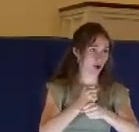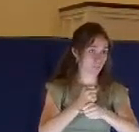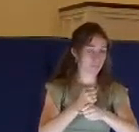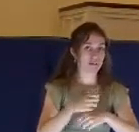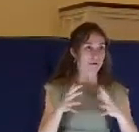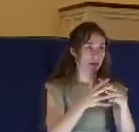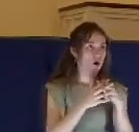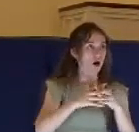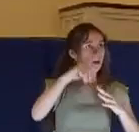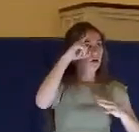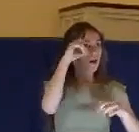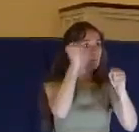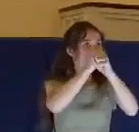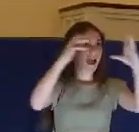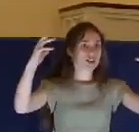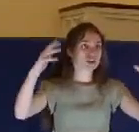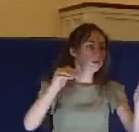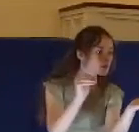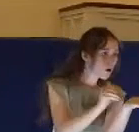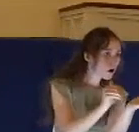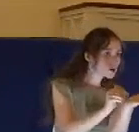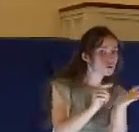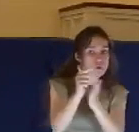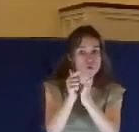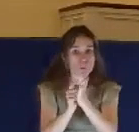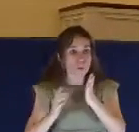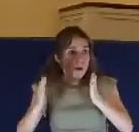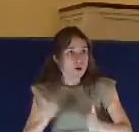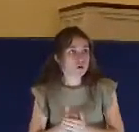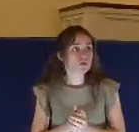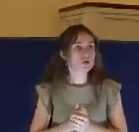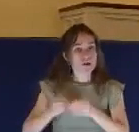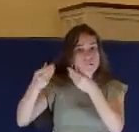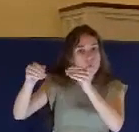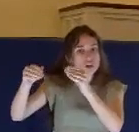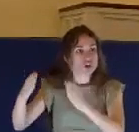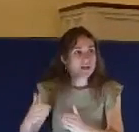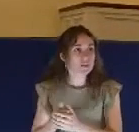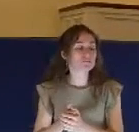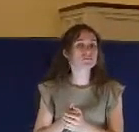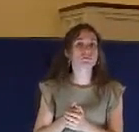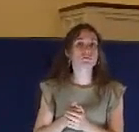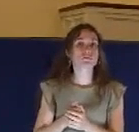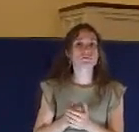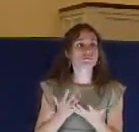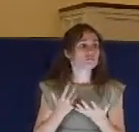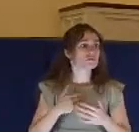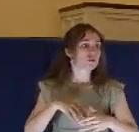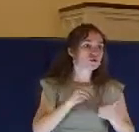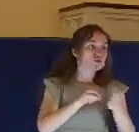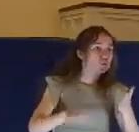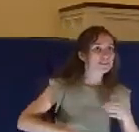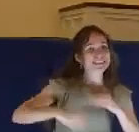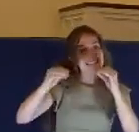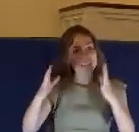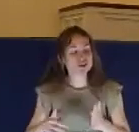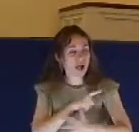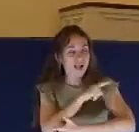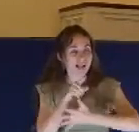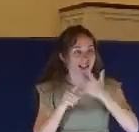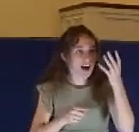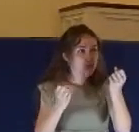doctors and lawyers, merchants, salespeople, teachers, students, clergy, newspaper